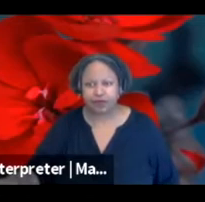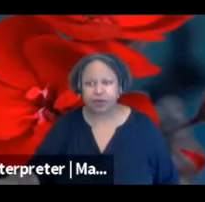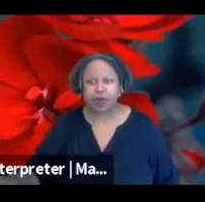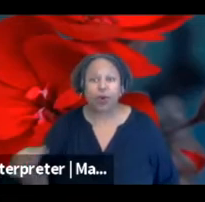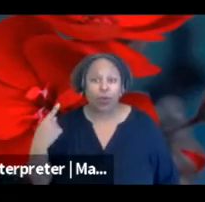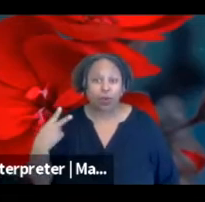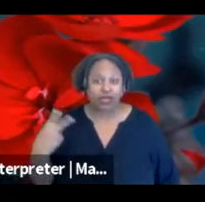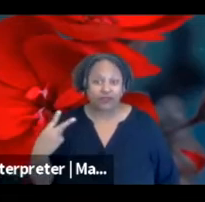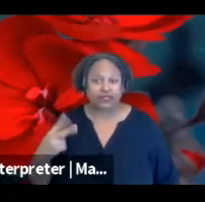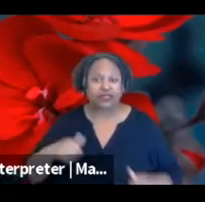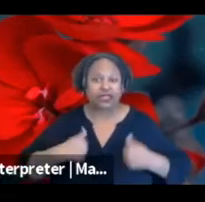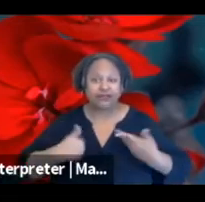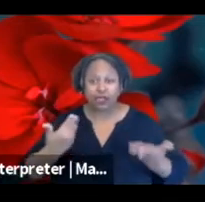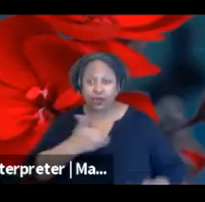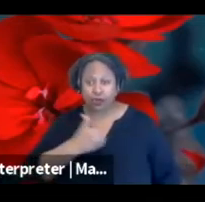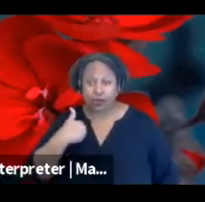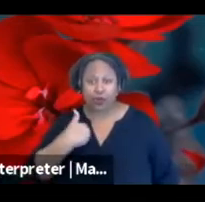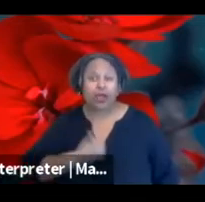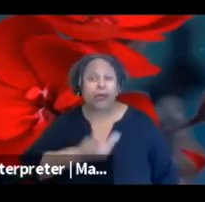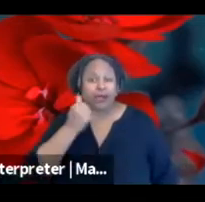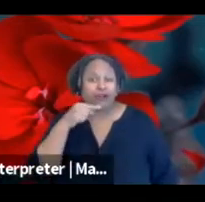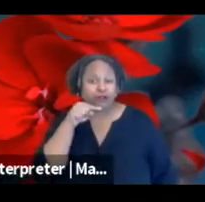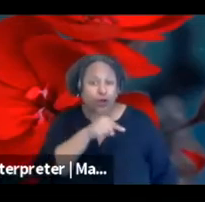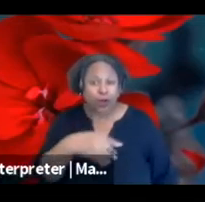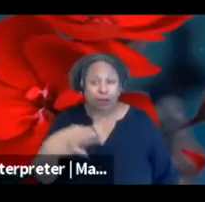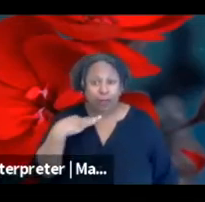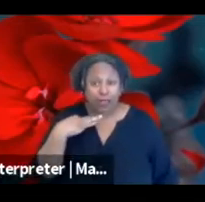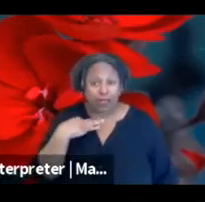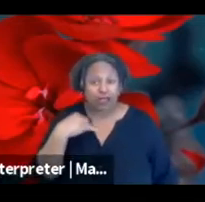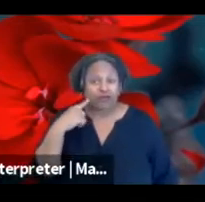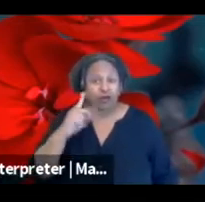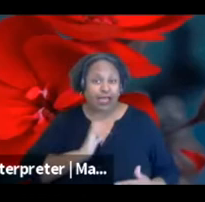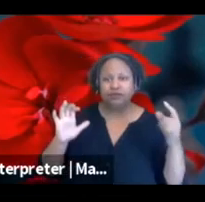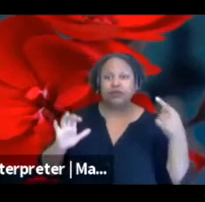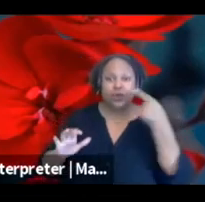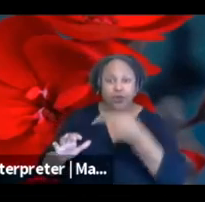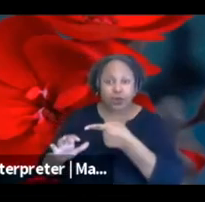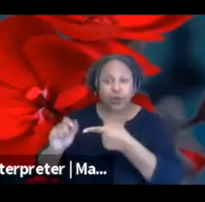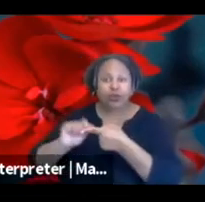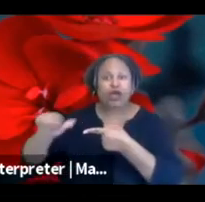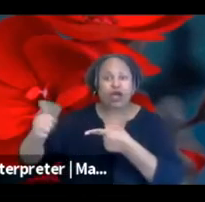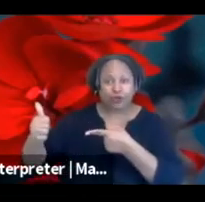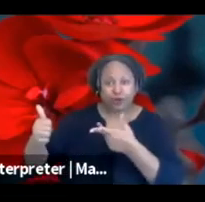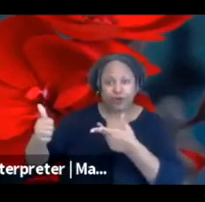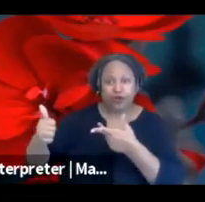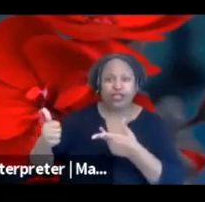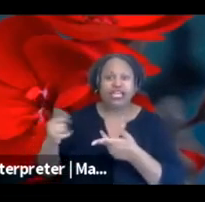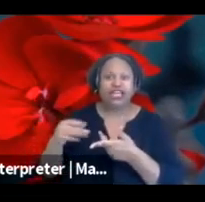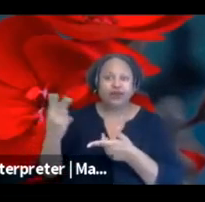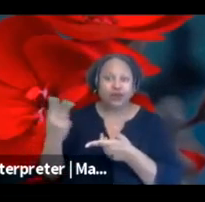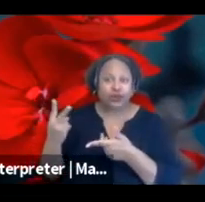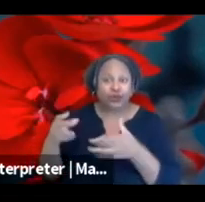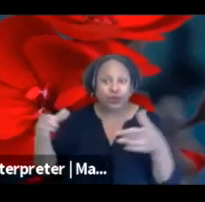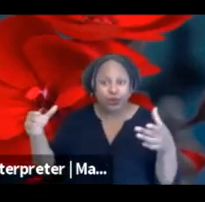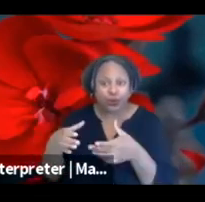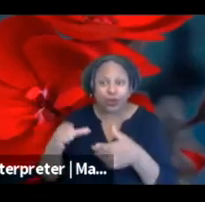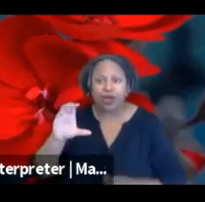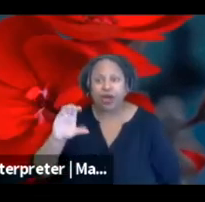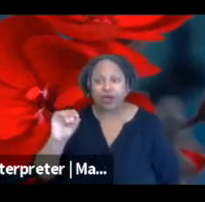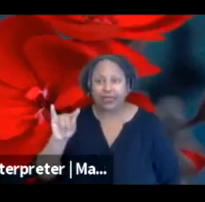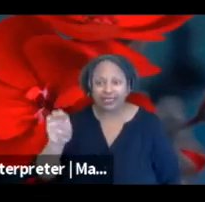resident. Is it better for her to apply for our project? Applying as a collective, most of the collective